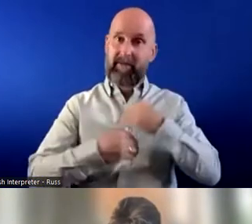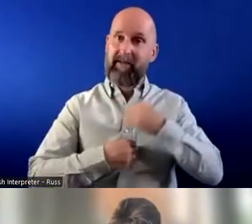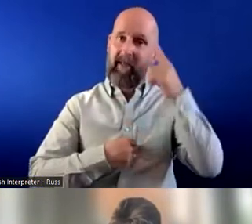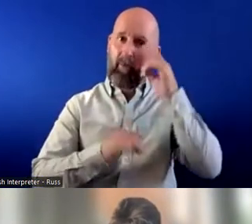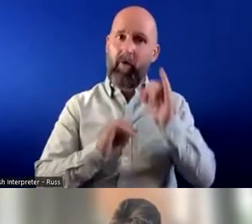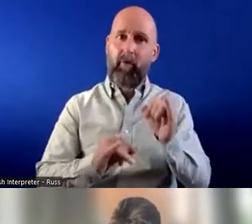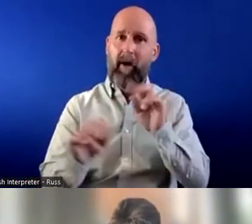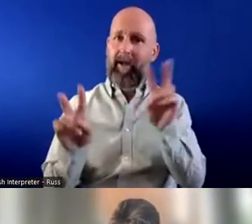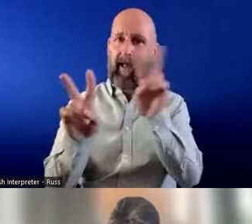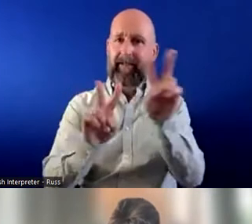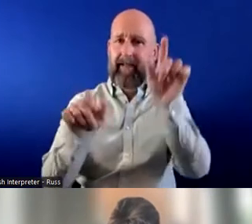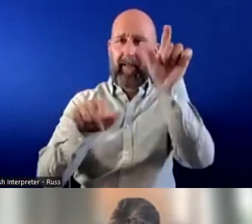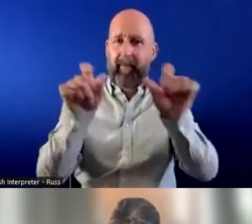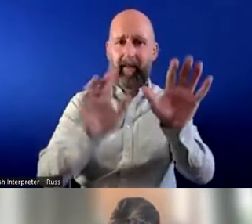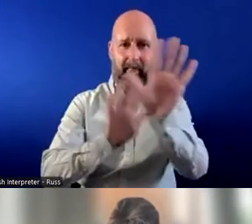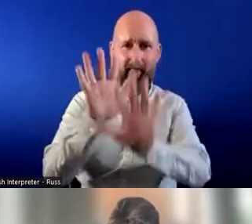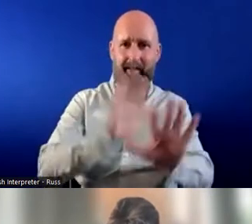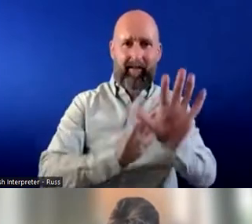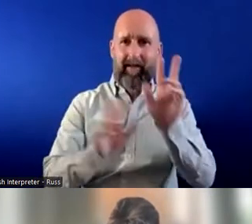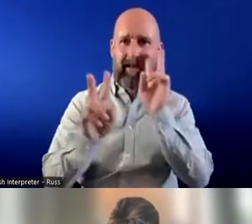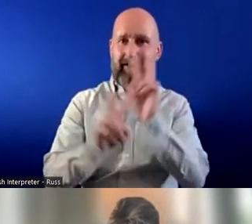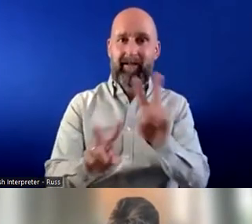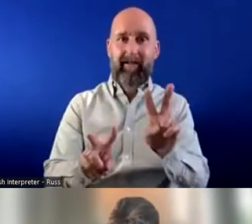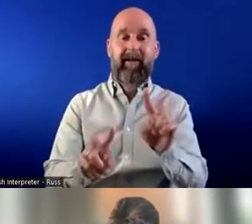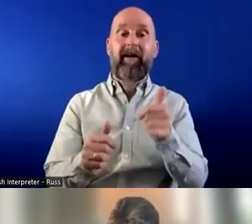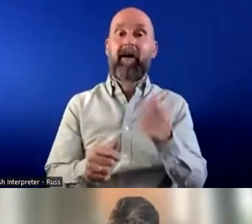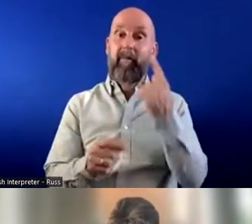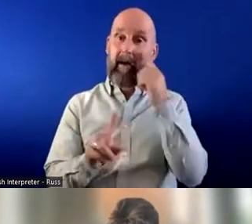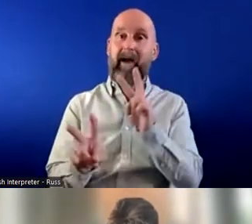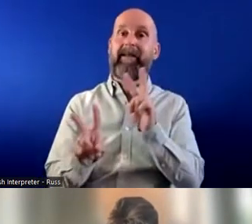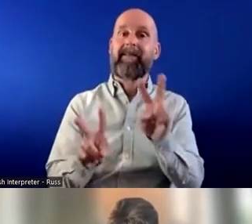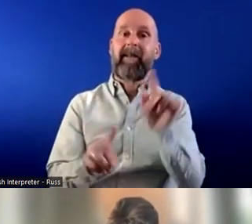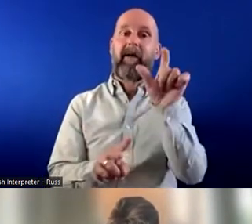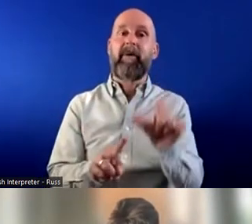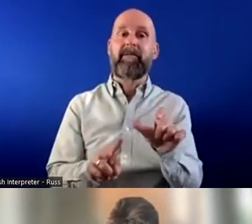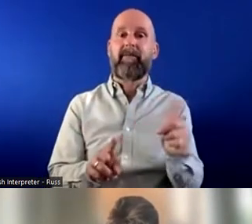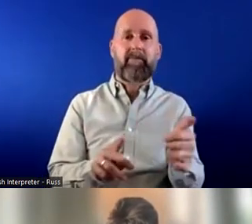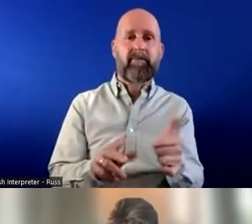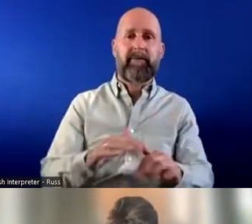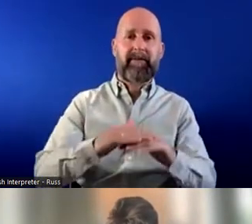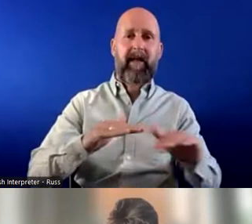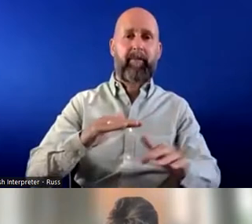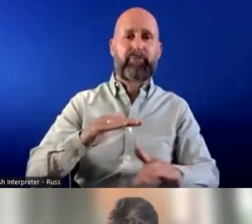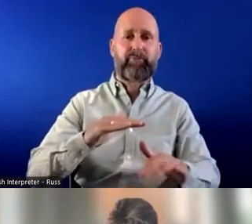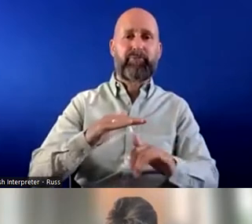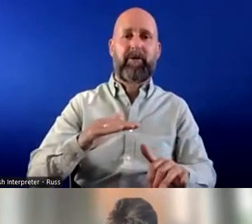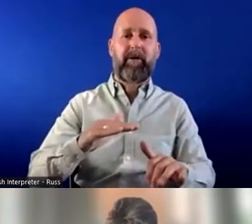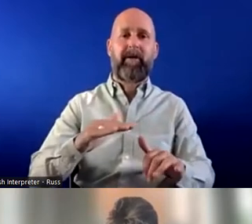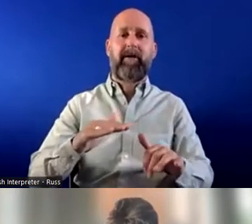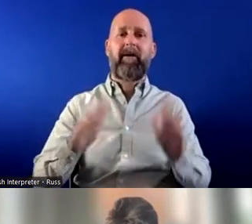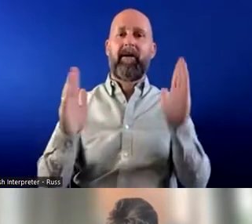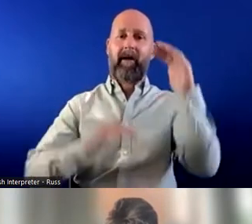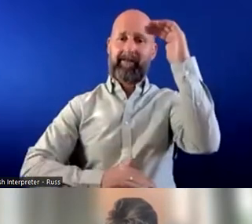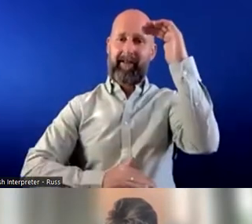I can't see people I can't get but actually you can still I can still see when somebody's fiddling with something under the table even though I can only see this much often